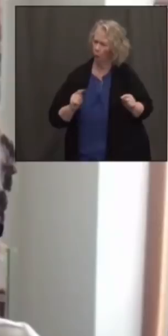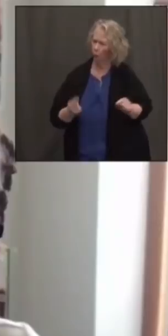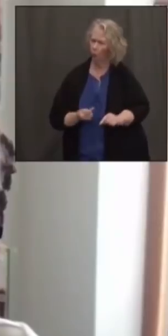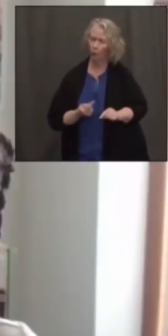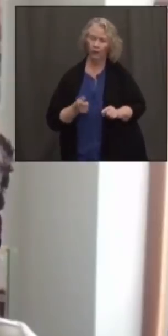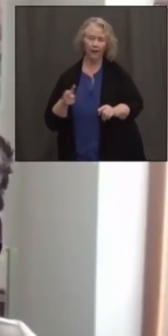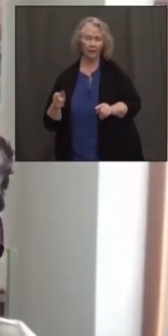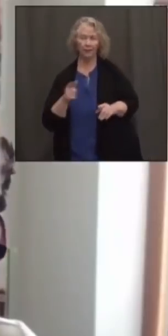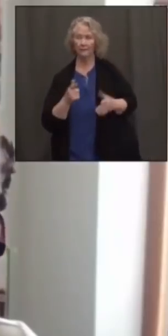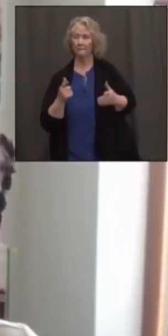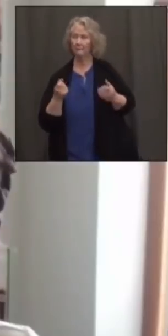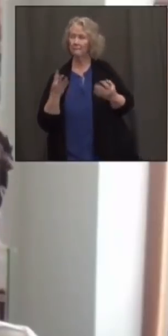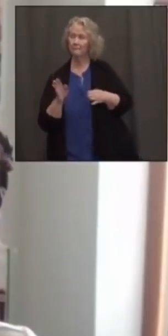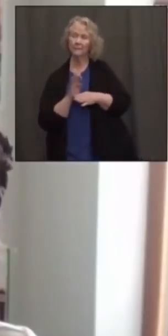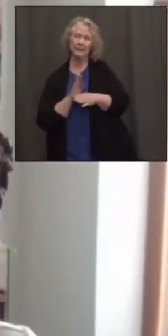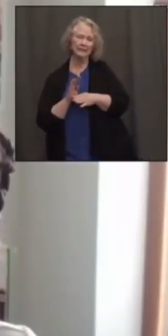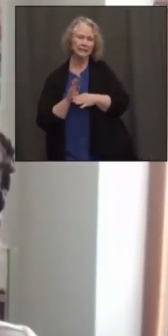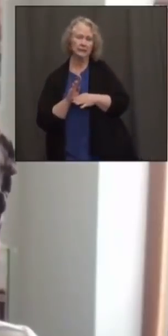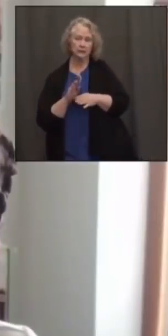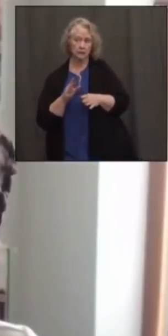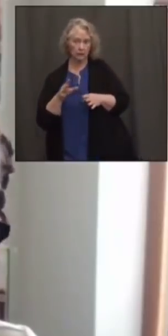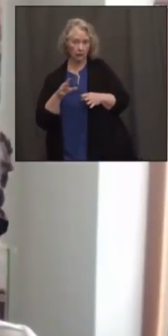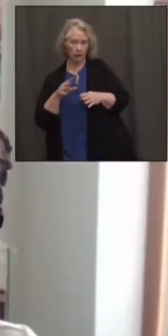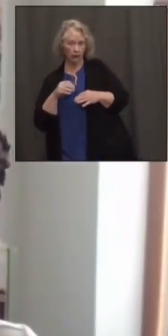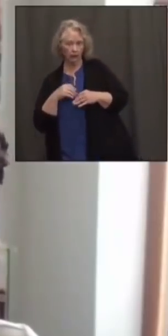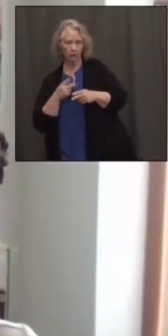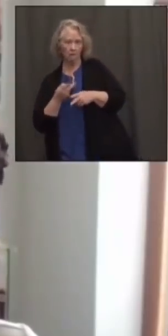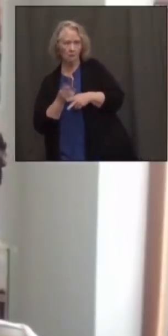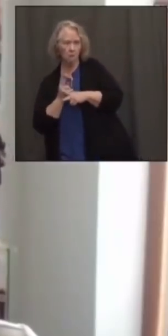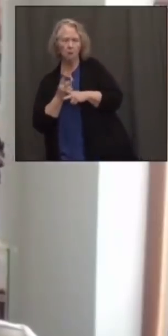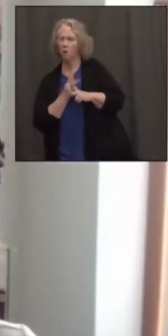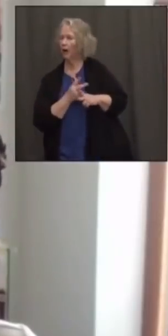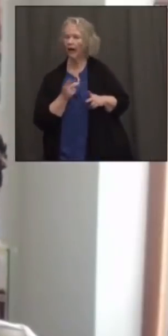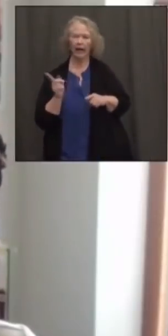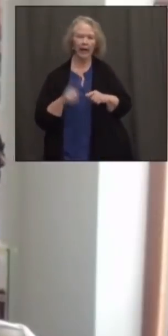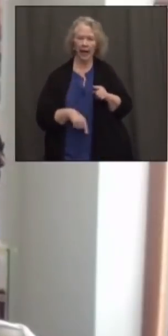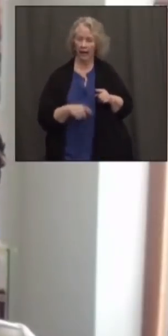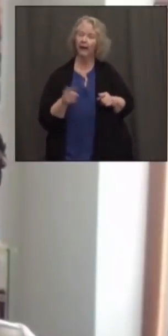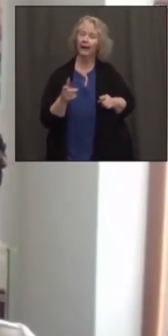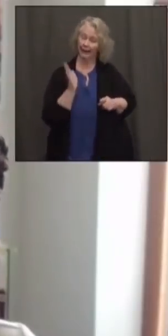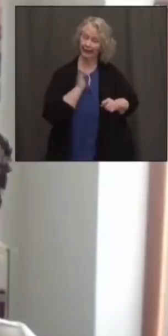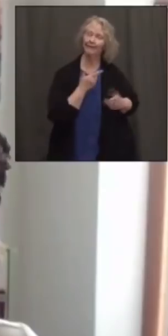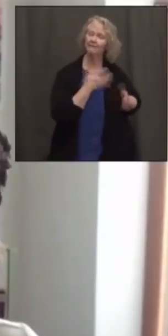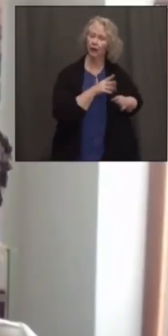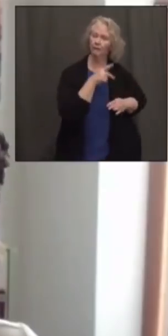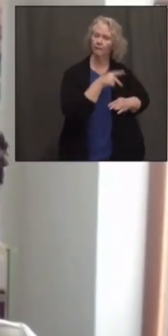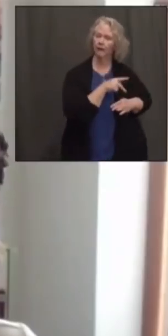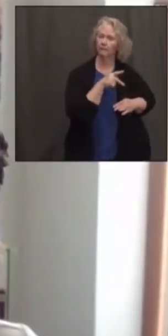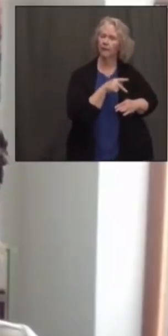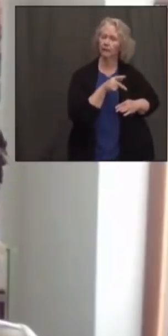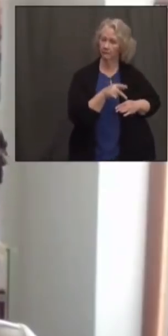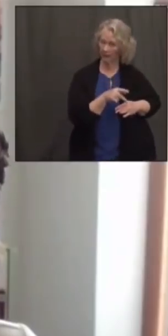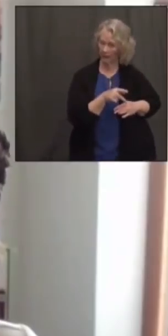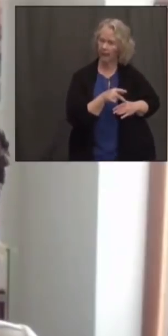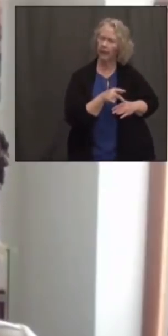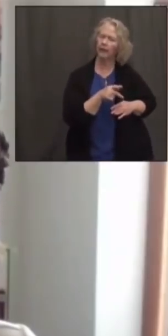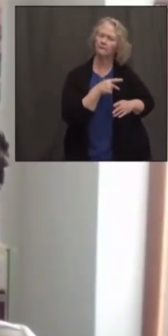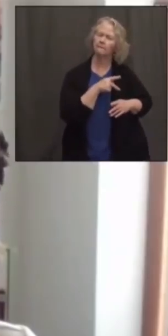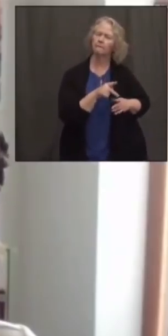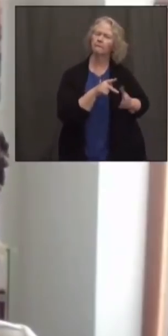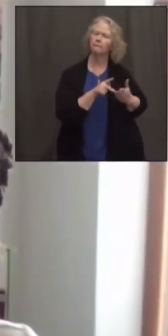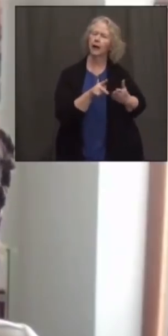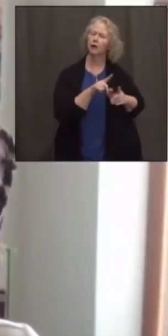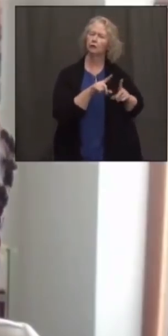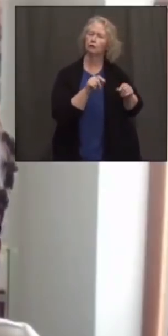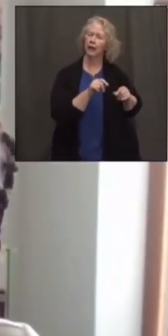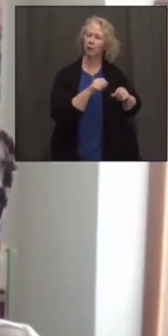going to be able to take on additional debt. As you said, they've gotten PPP and other grants, but there needs to be other opportunities to